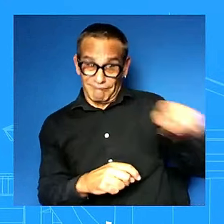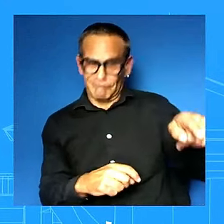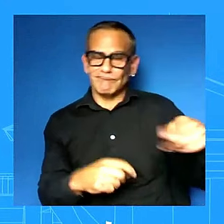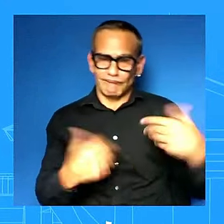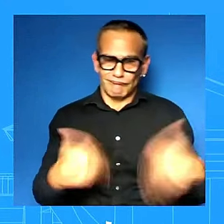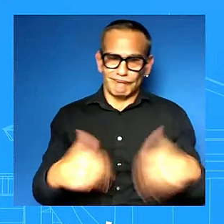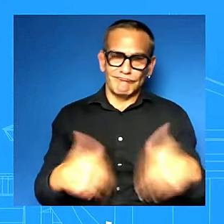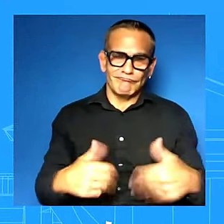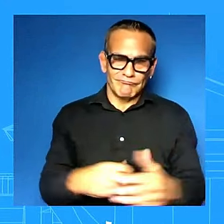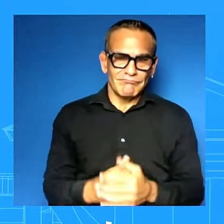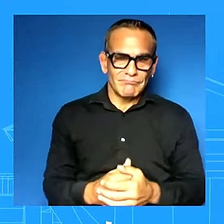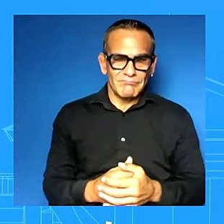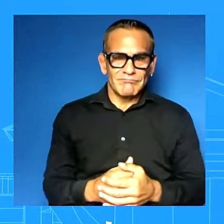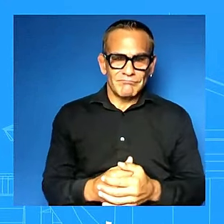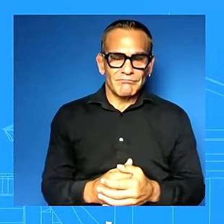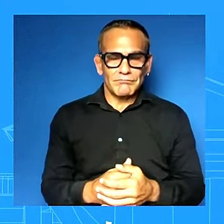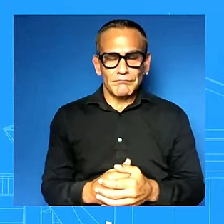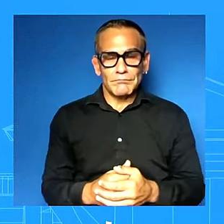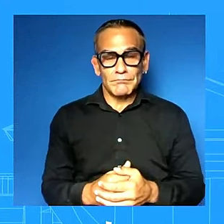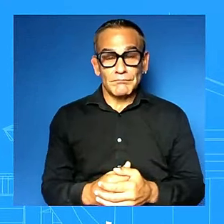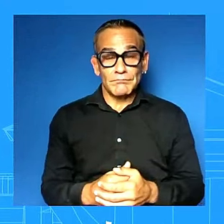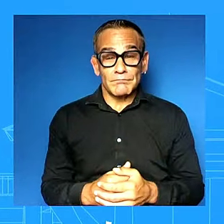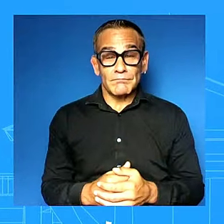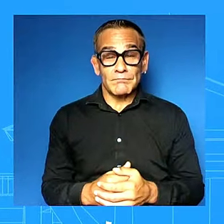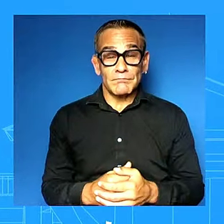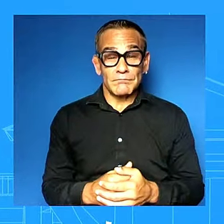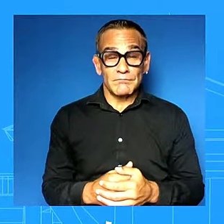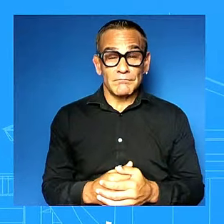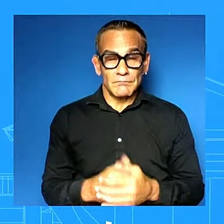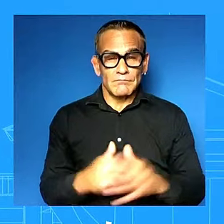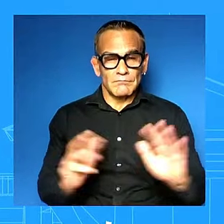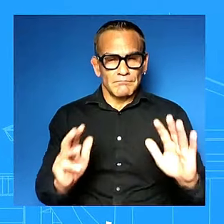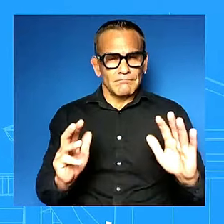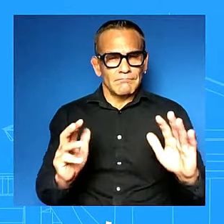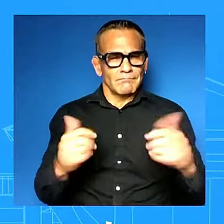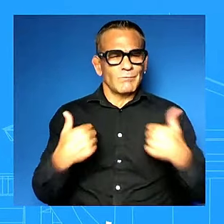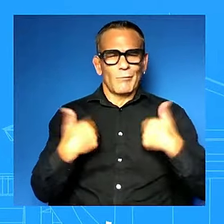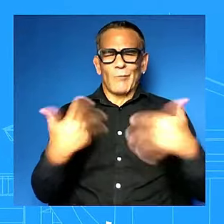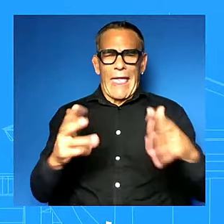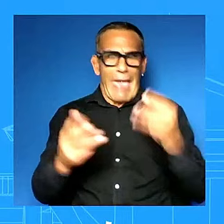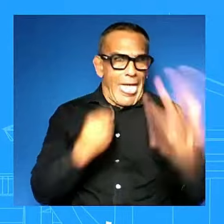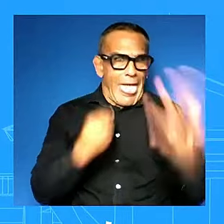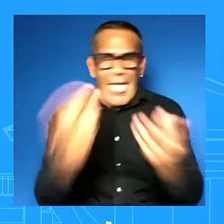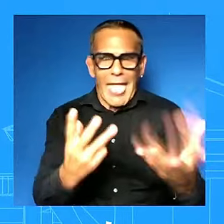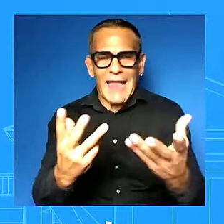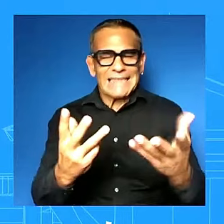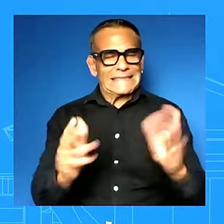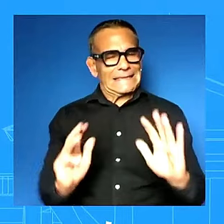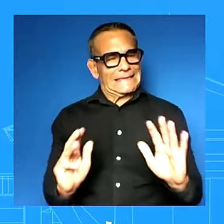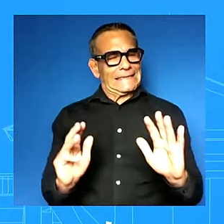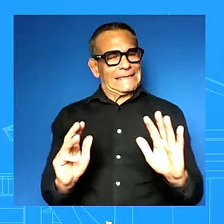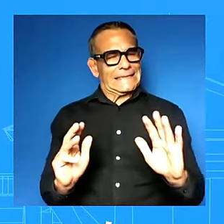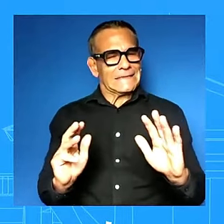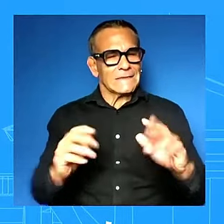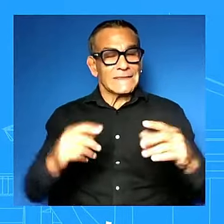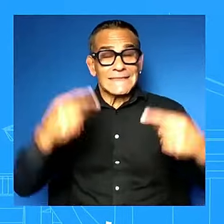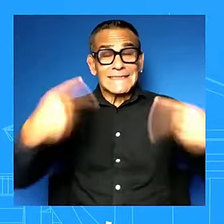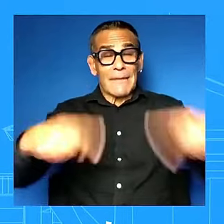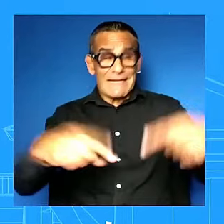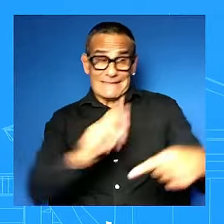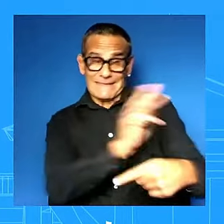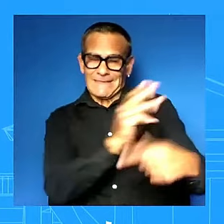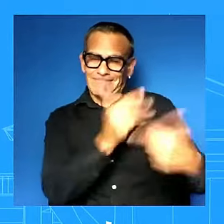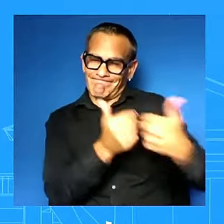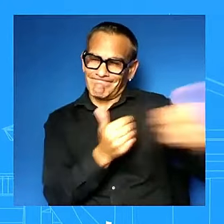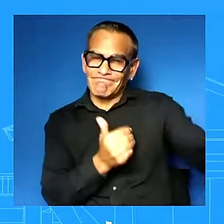uh be really mindful on saying too much going too much into the debate uh but i can speak to the believe that she shares responsibility for the